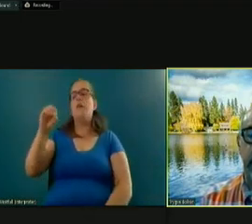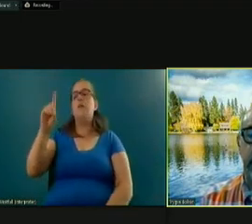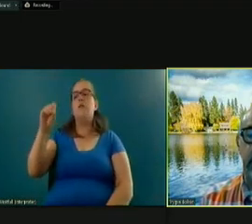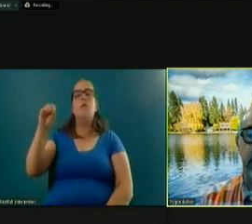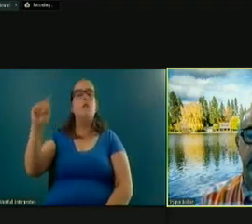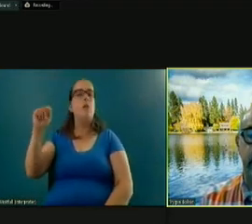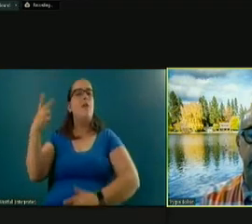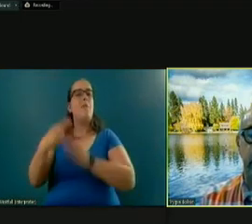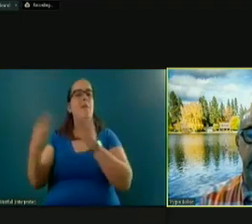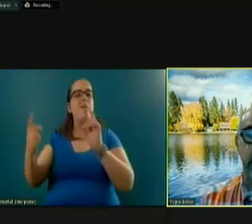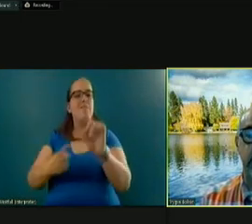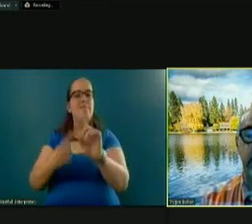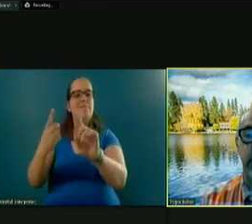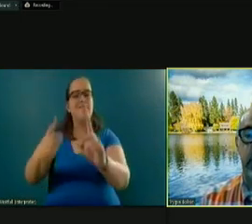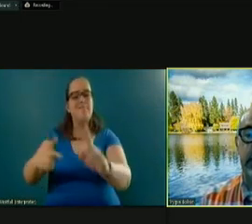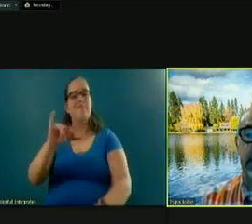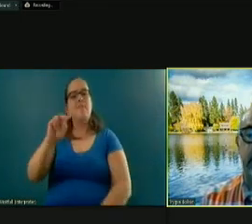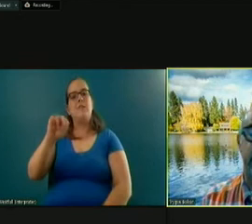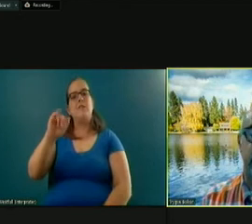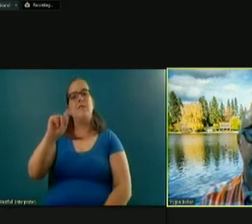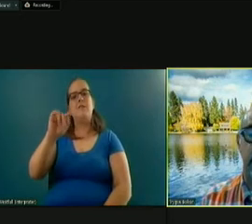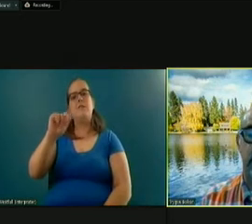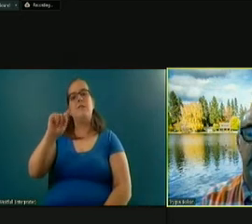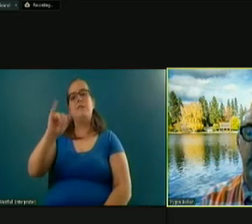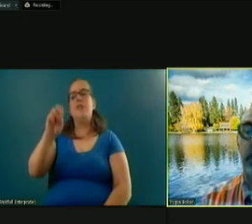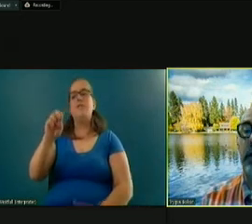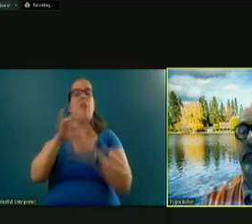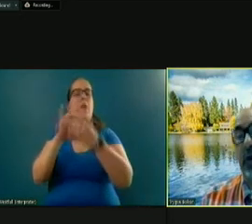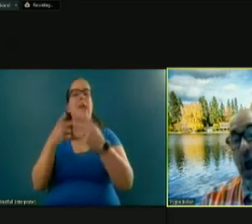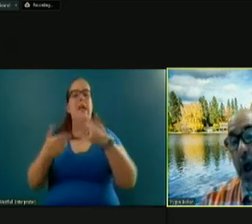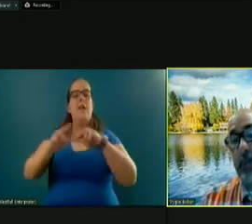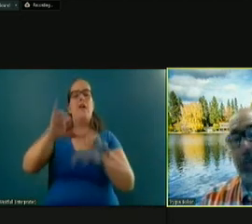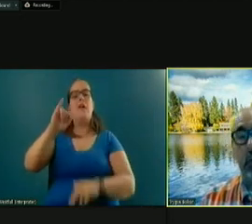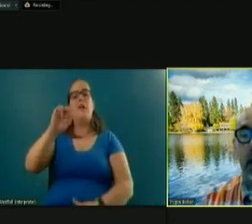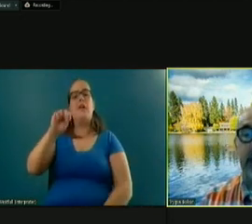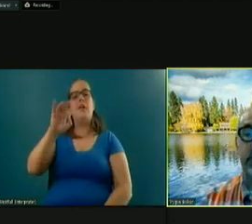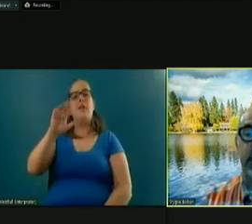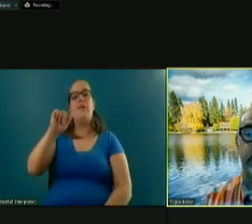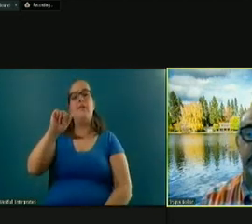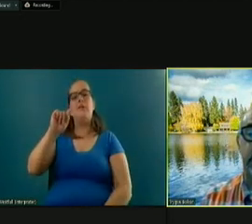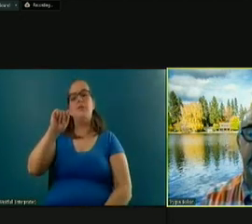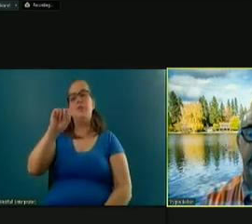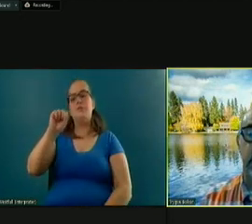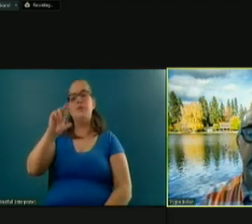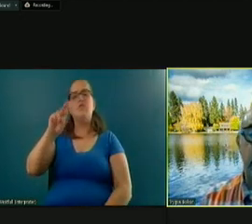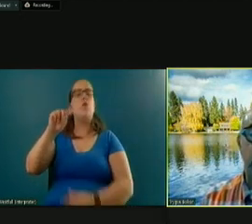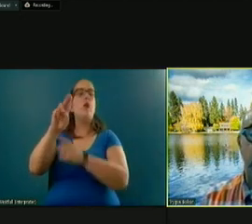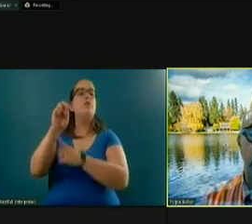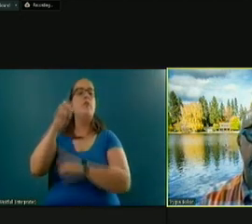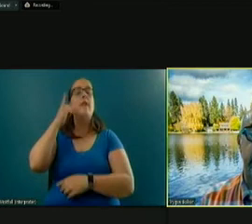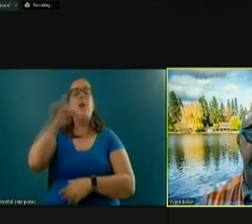both pursuing initiatives related to increasing infrastructure for non-motorized transportation,